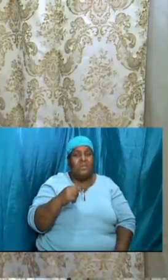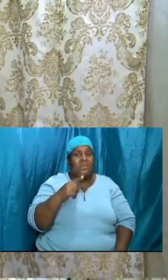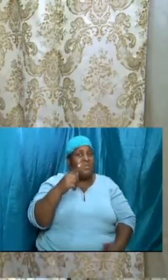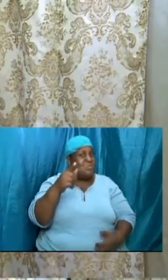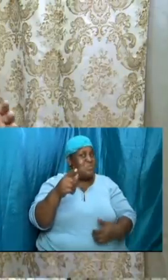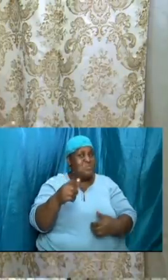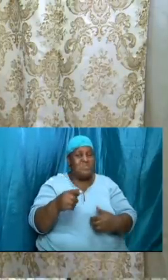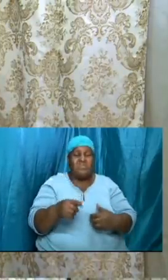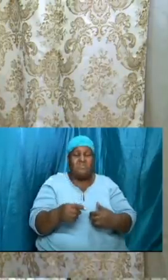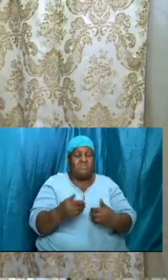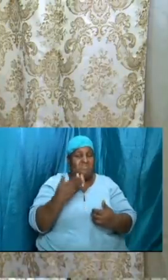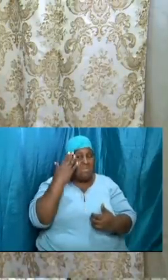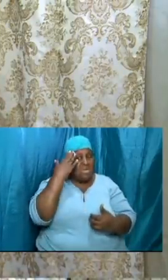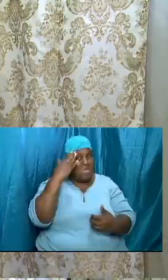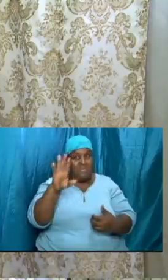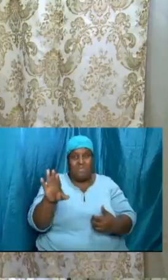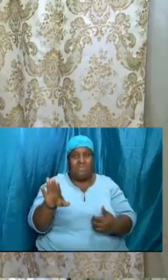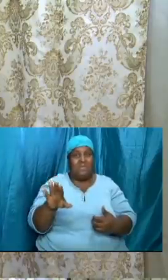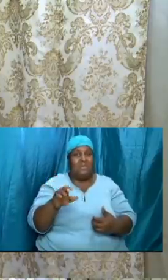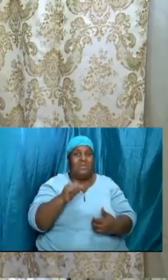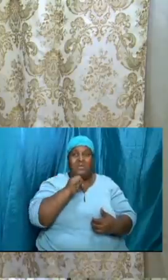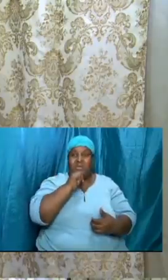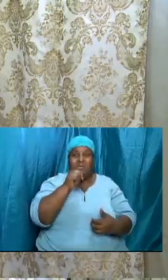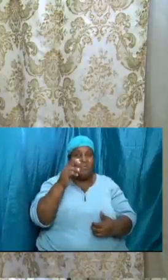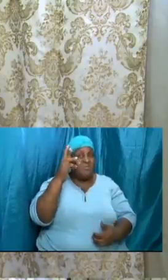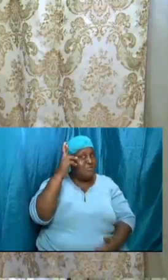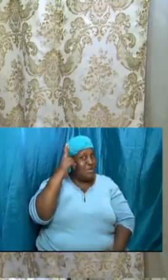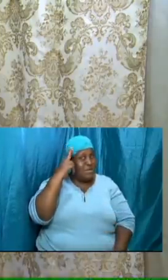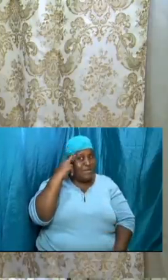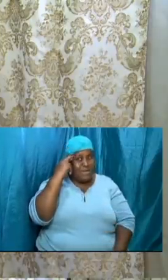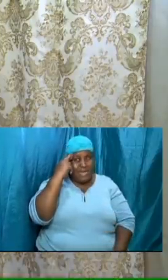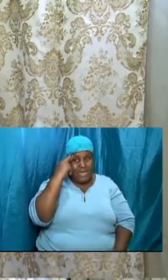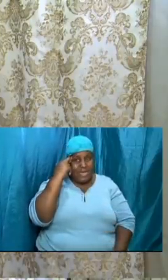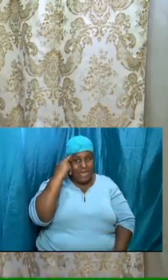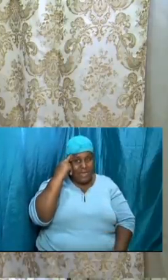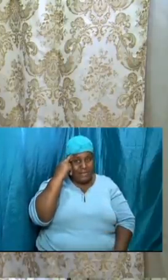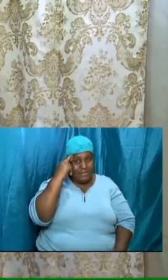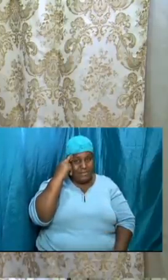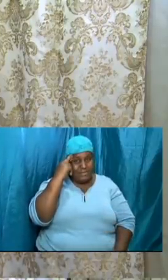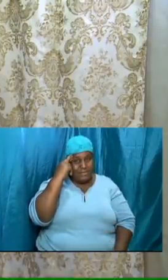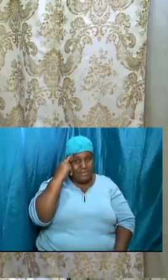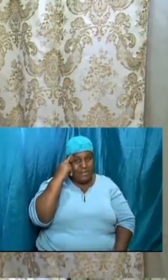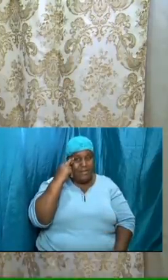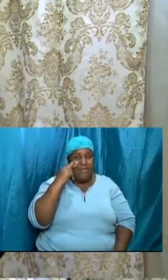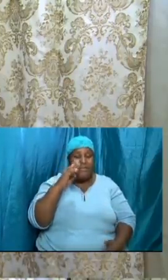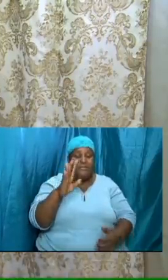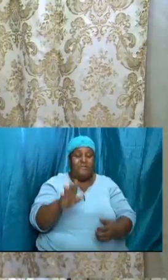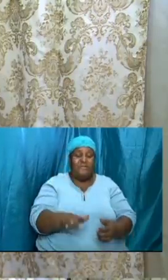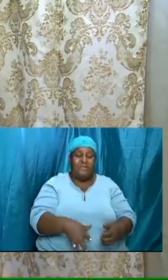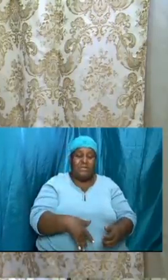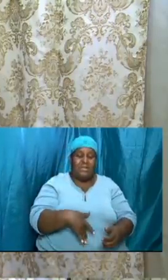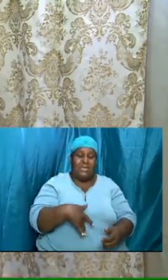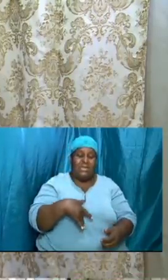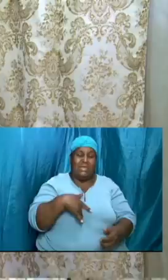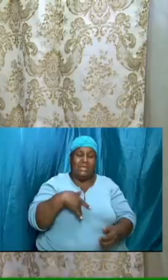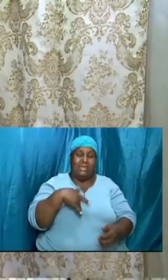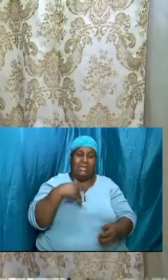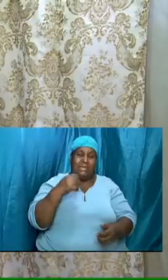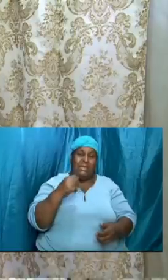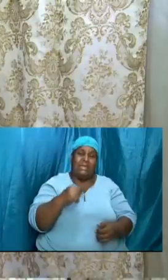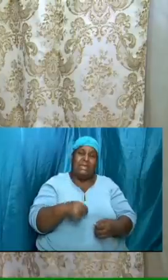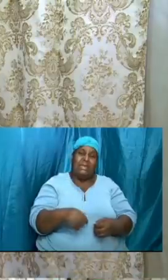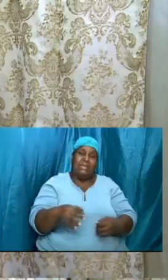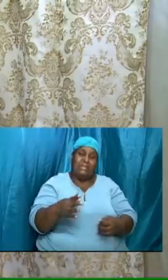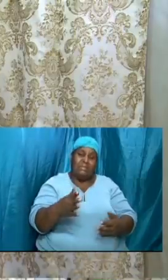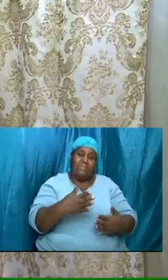we are not in an assembly where we kind of can feel the pulse of the people, so to speak, so I can tell you